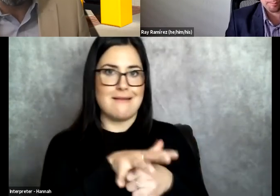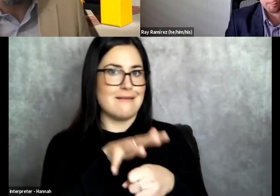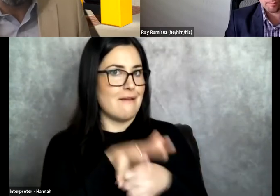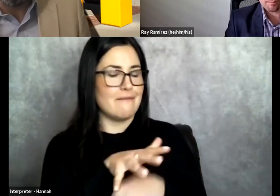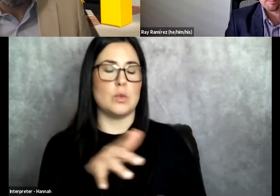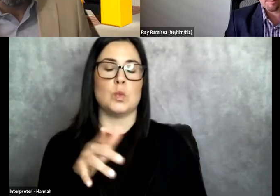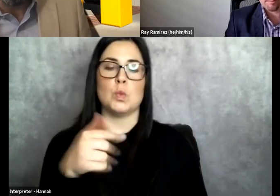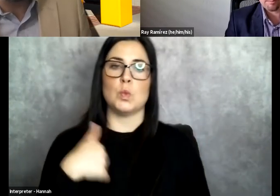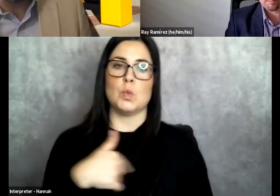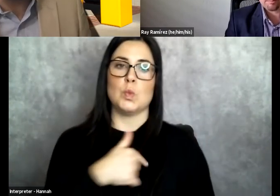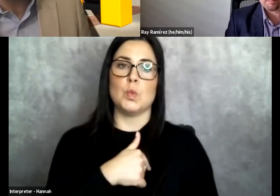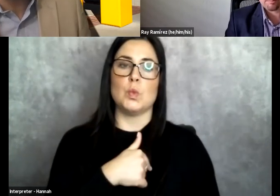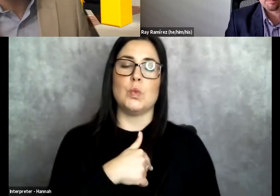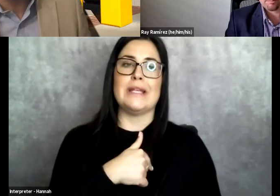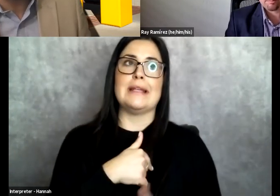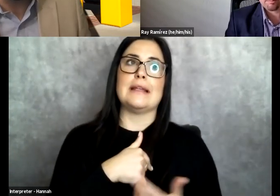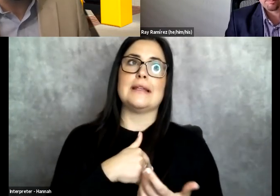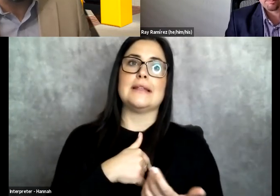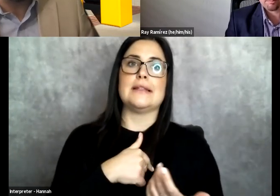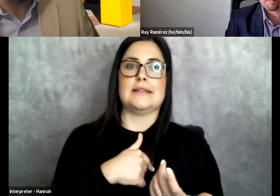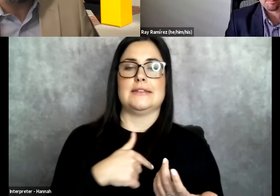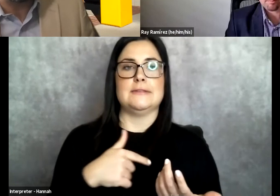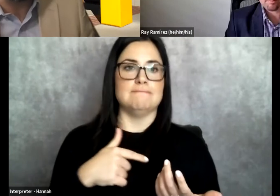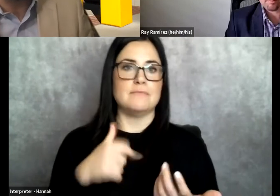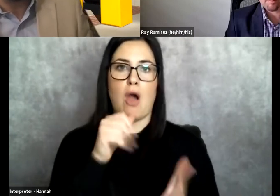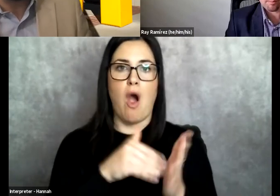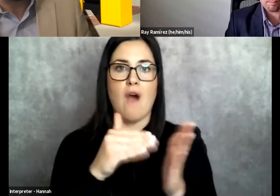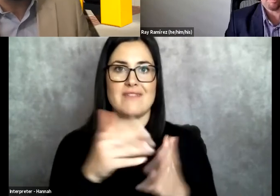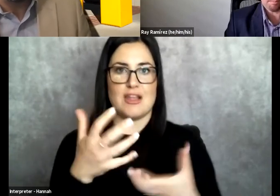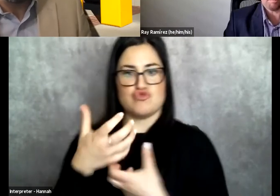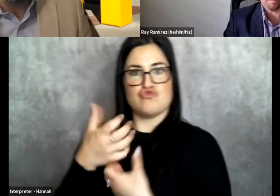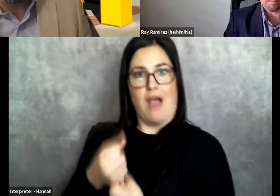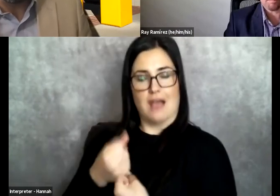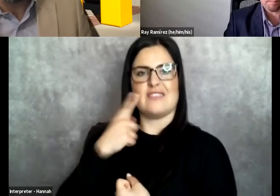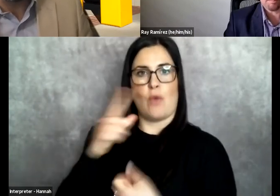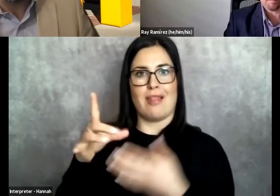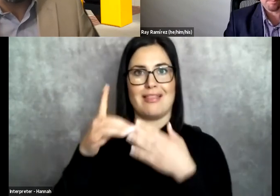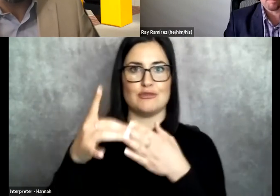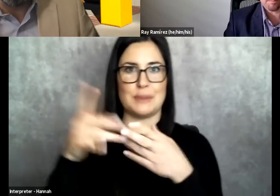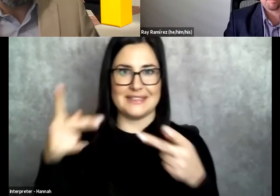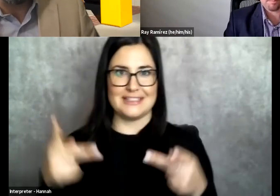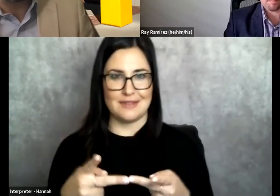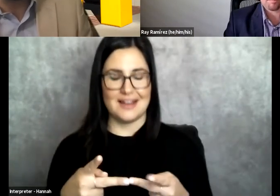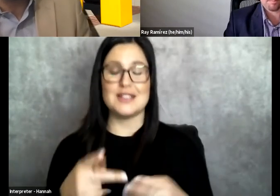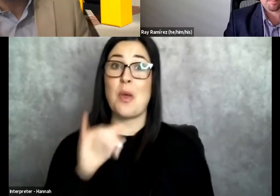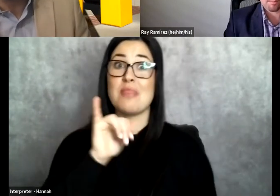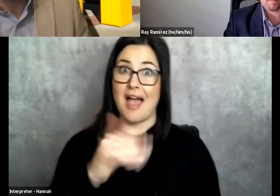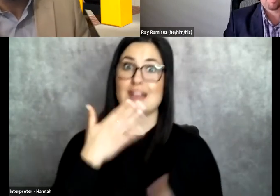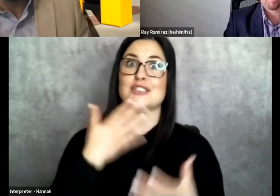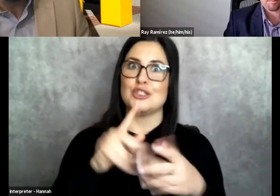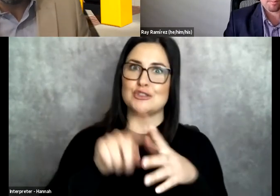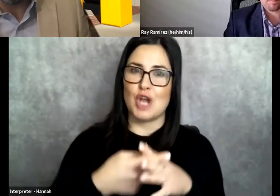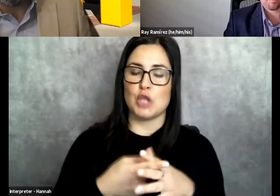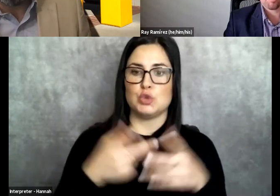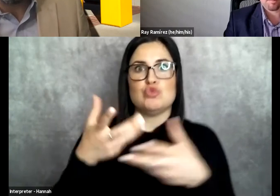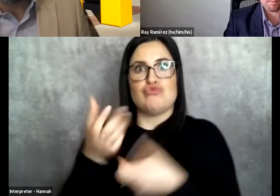we've never been trusted to be put in leadership positions, right? So, you know, putting that trust in people